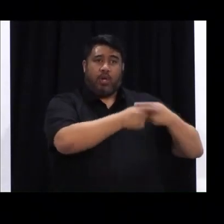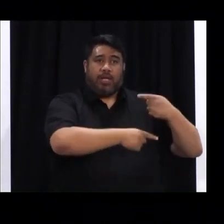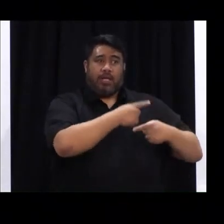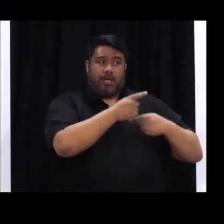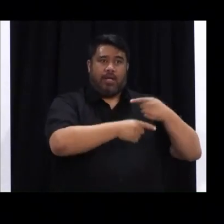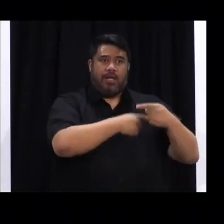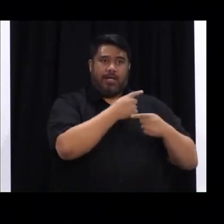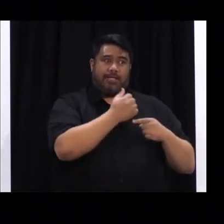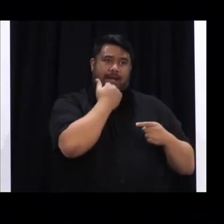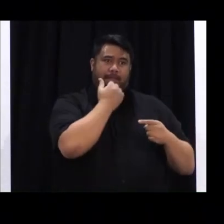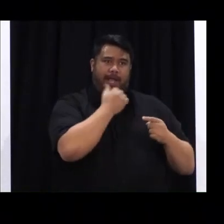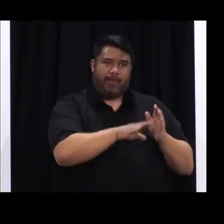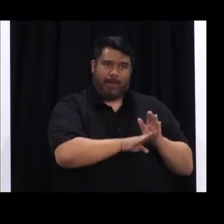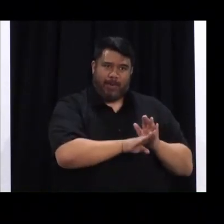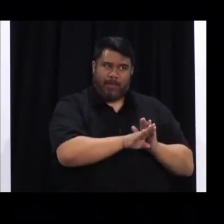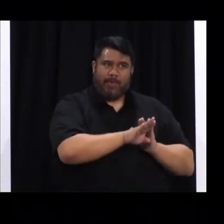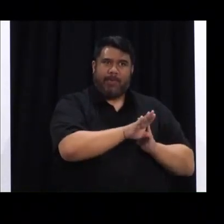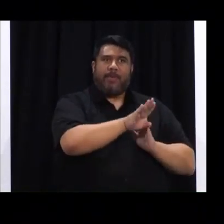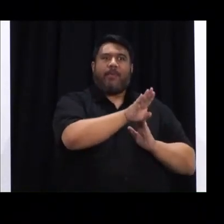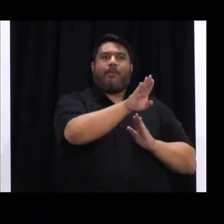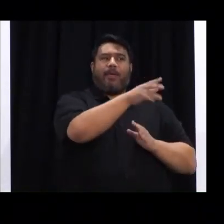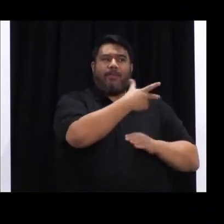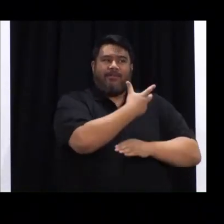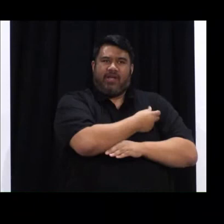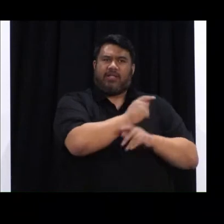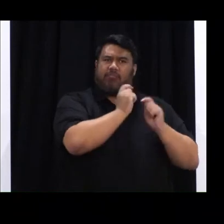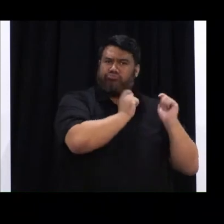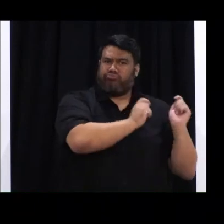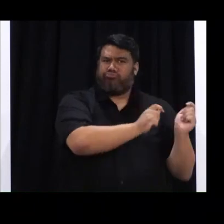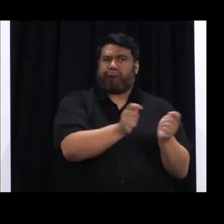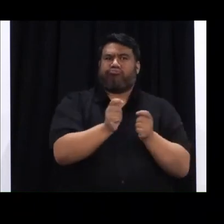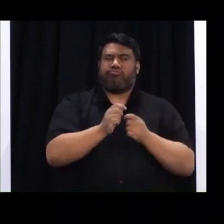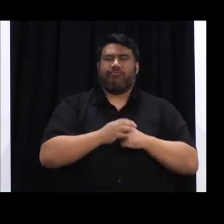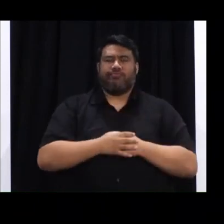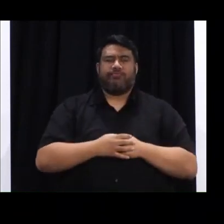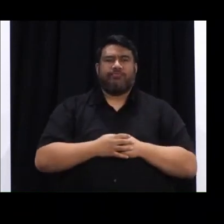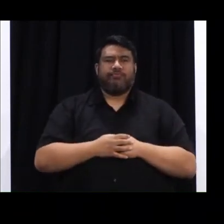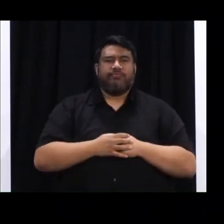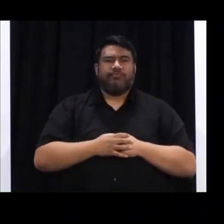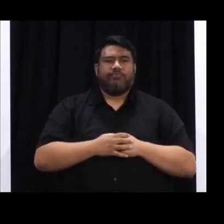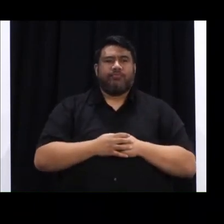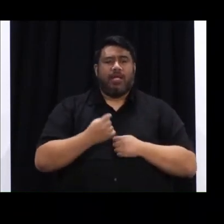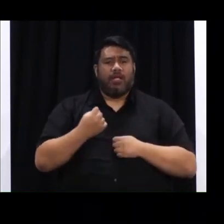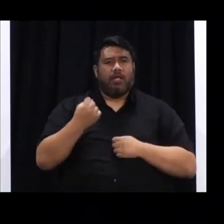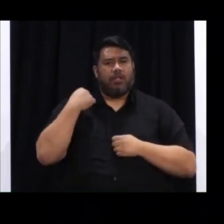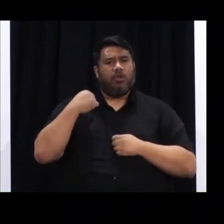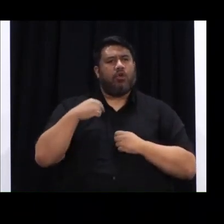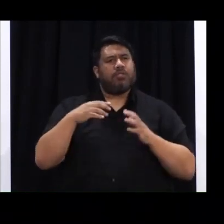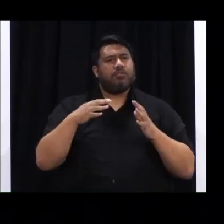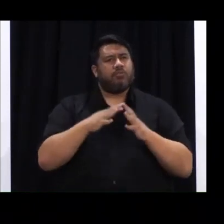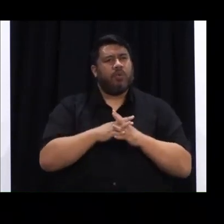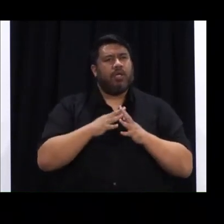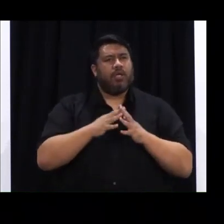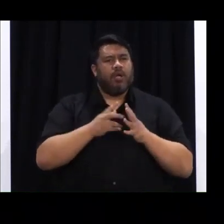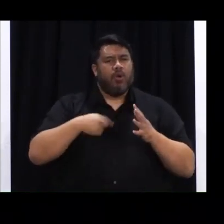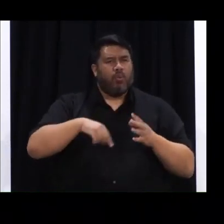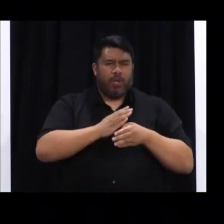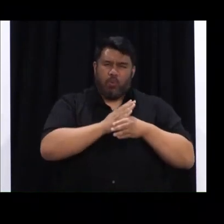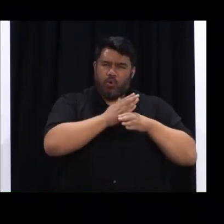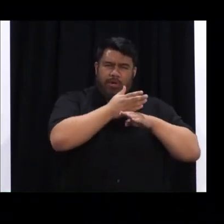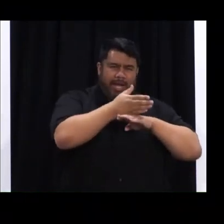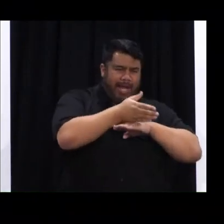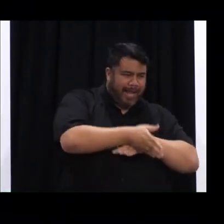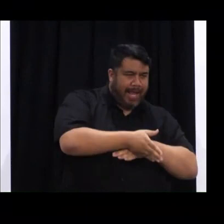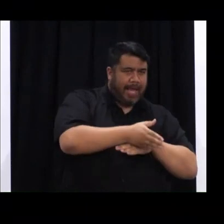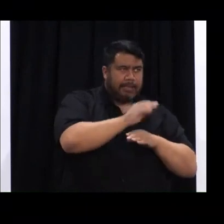levels of vaccinations we've seen since the outbreak began. As I mentioned earlier in the week, work has been going on behind the scenes with